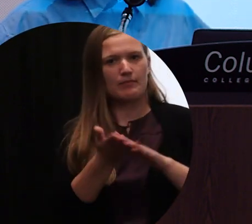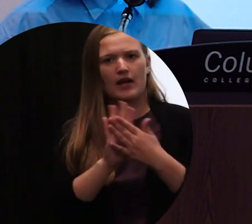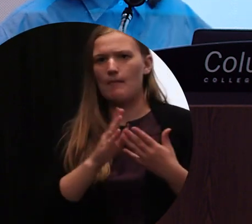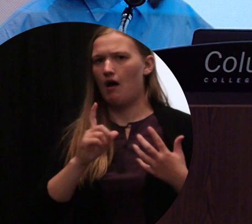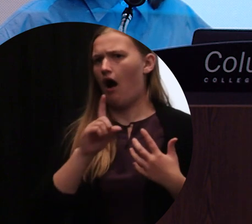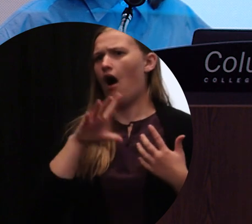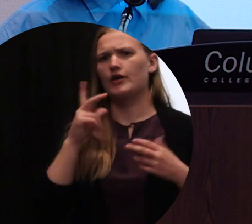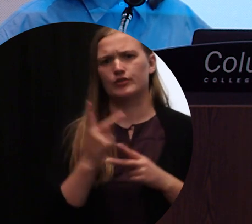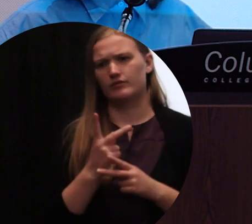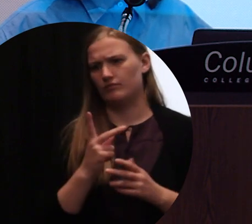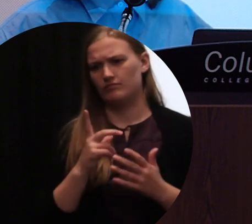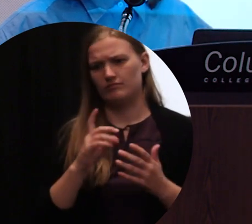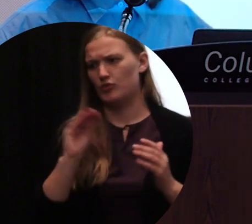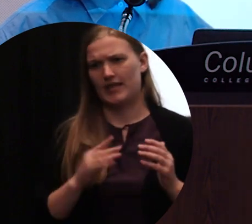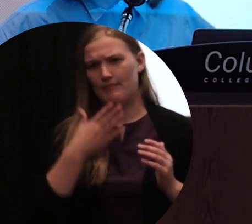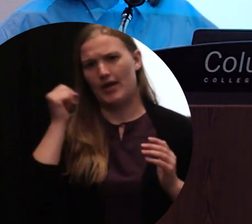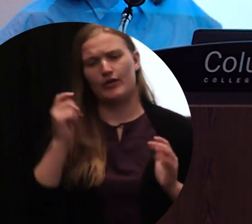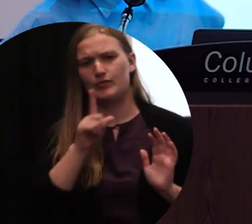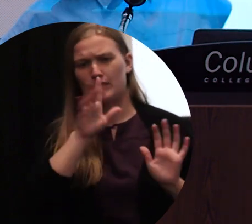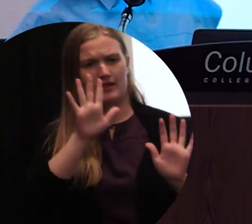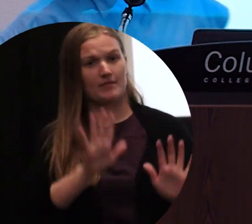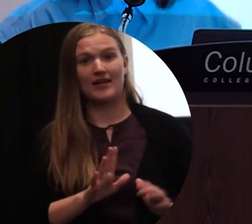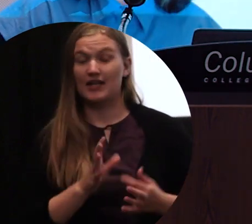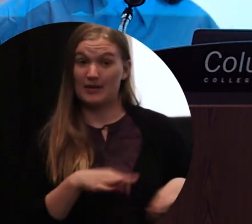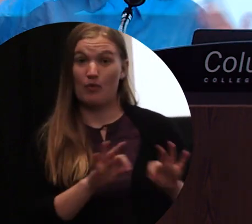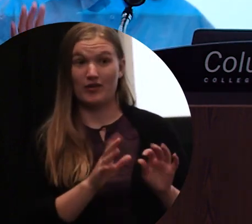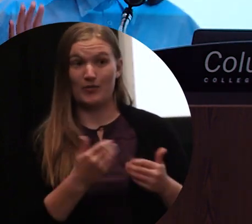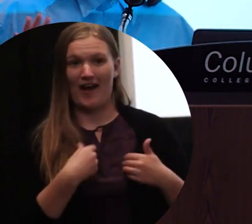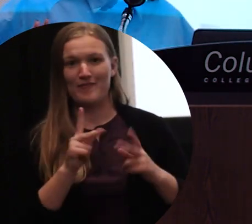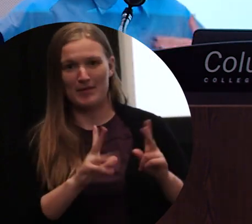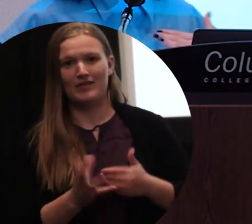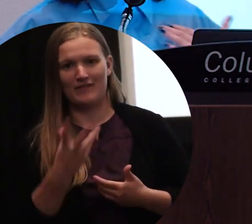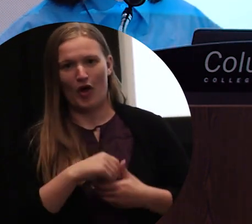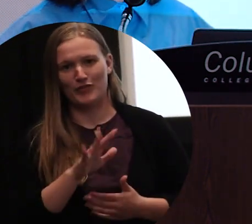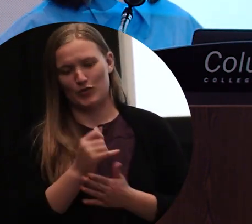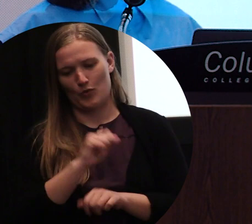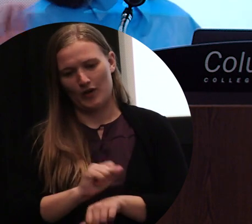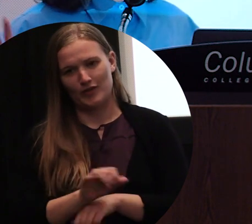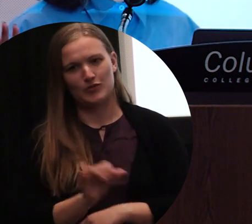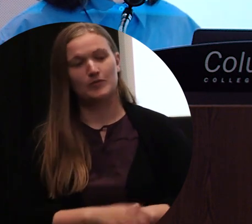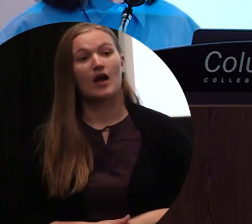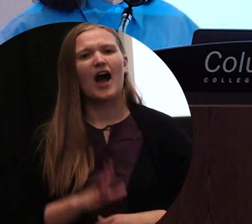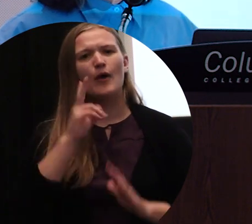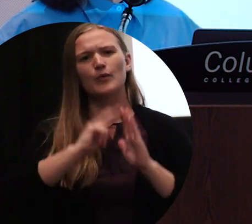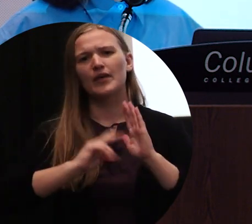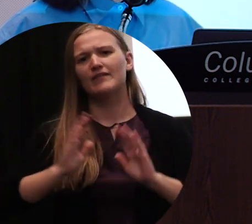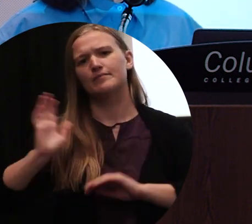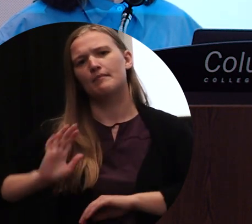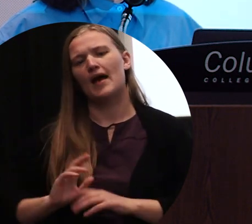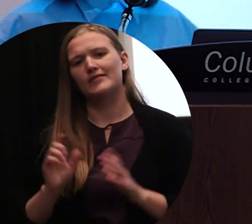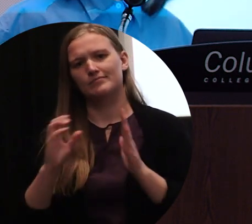talented people that really support you in your work. So I'm going to read you a couple of past like excerpts from the book.